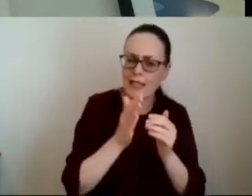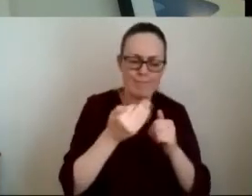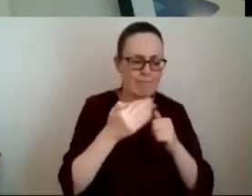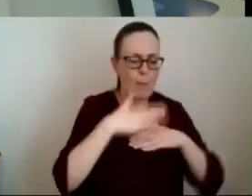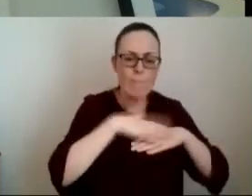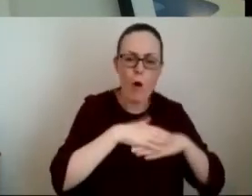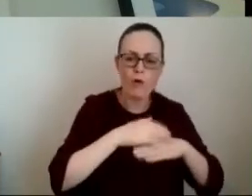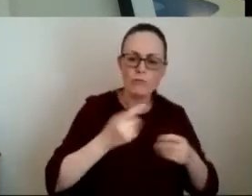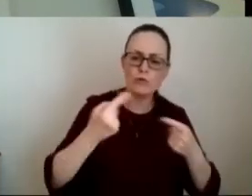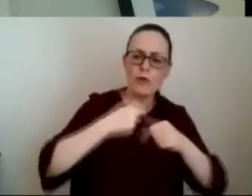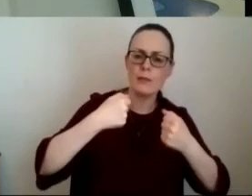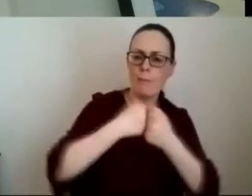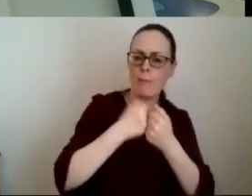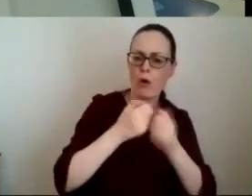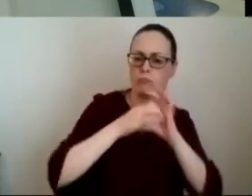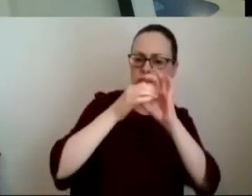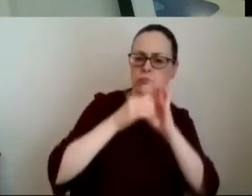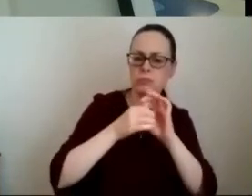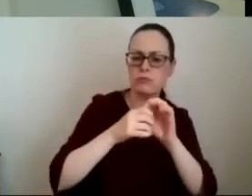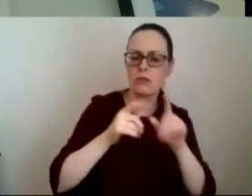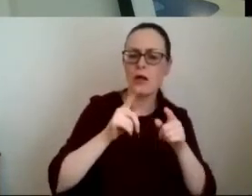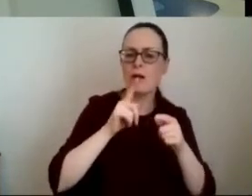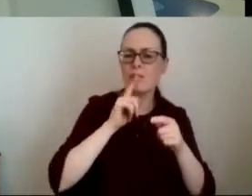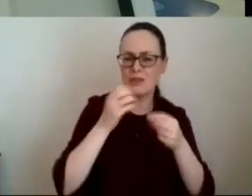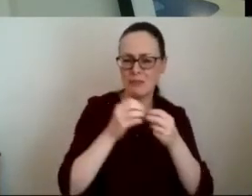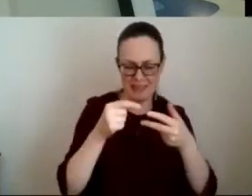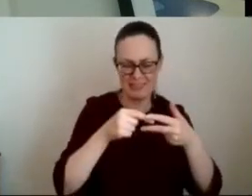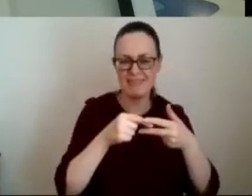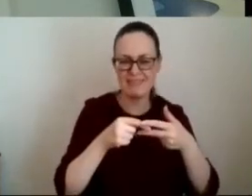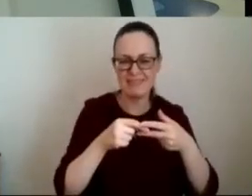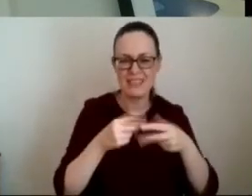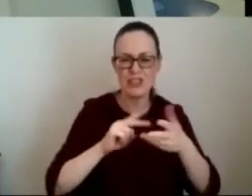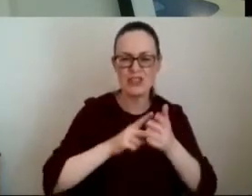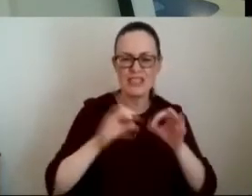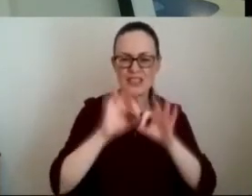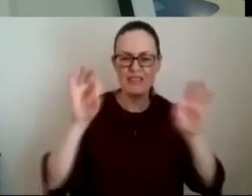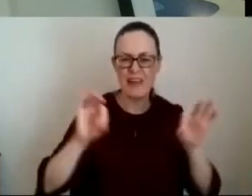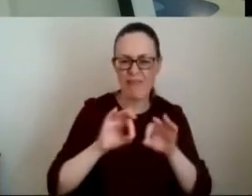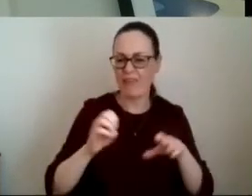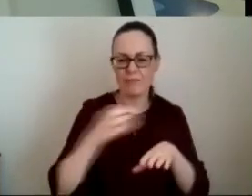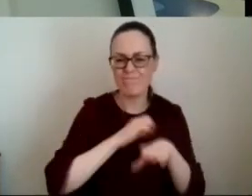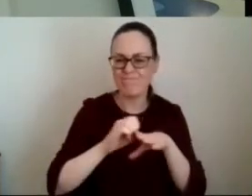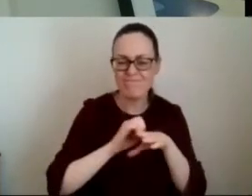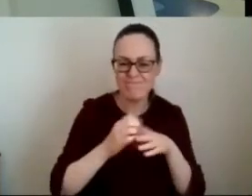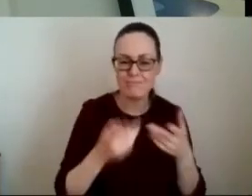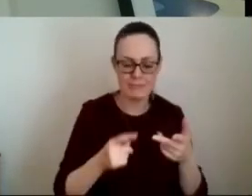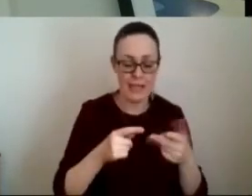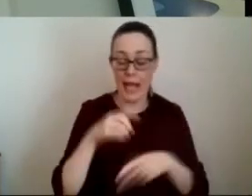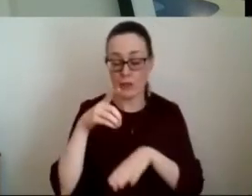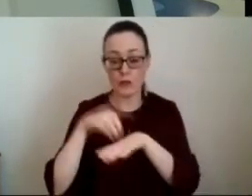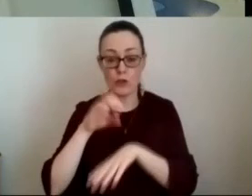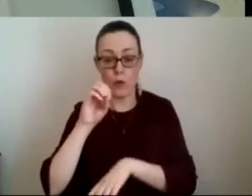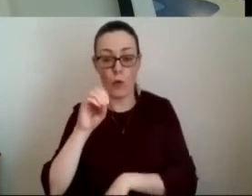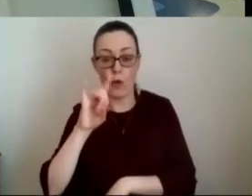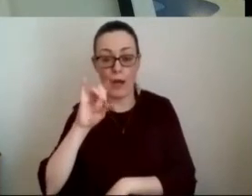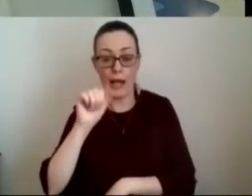in health but the lack of a strategic framework to make change happen and dr orhagan's description about